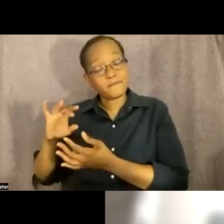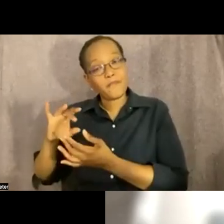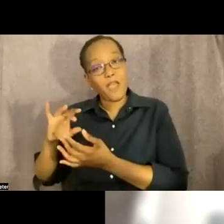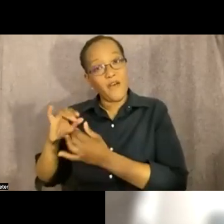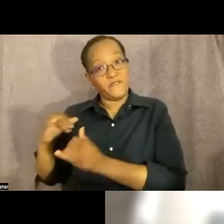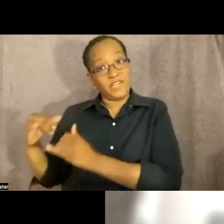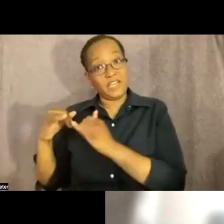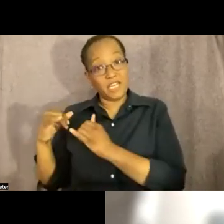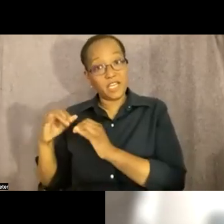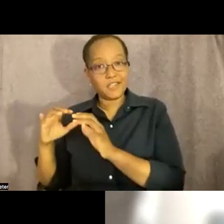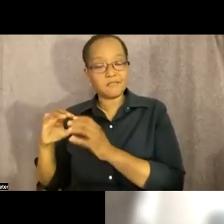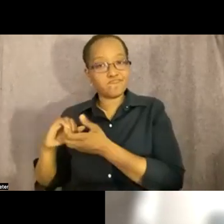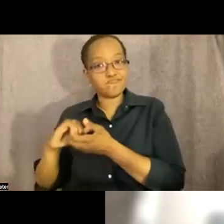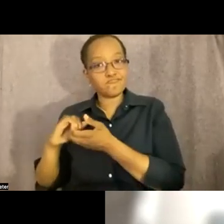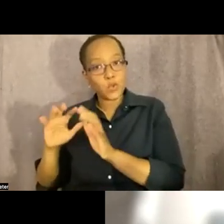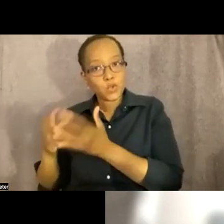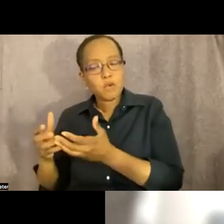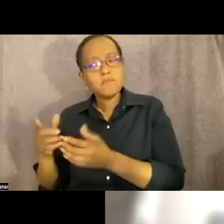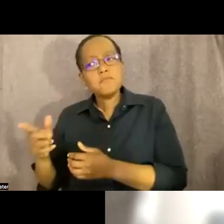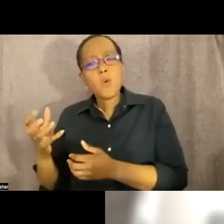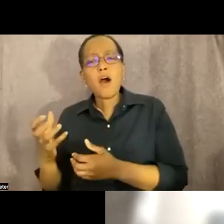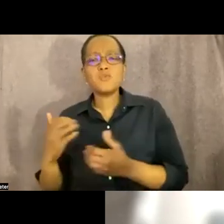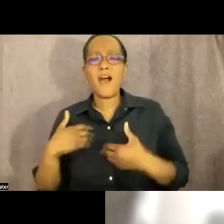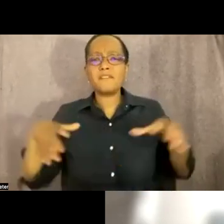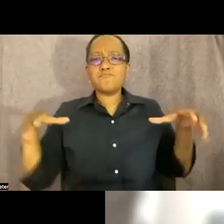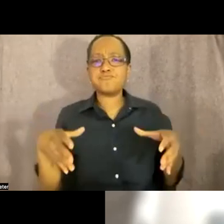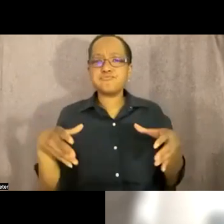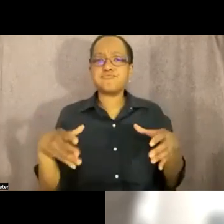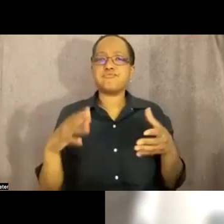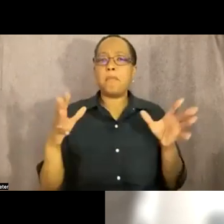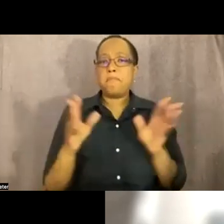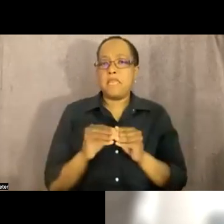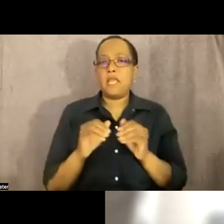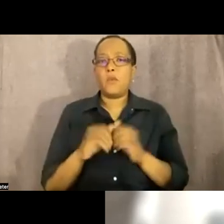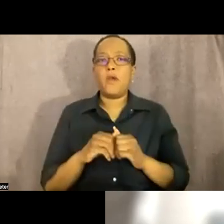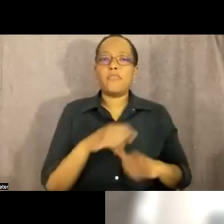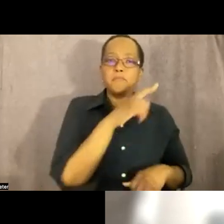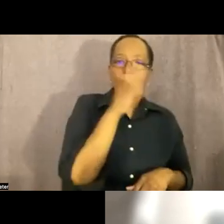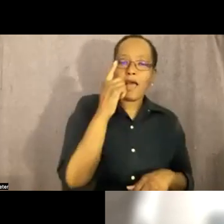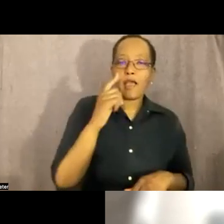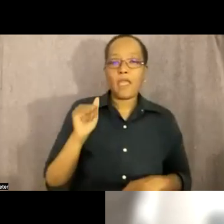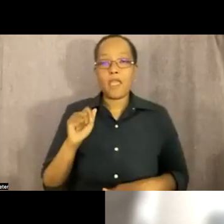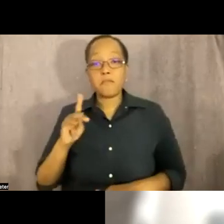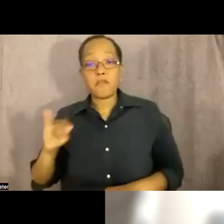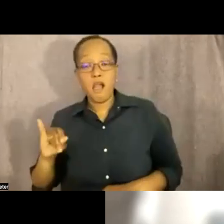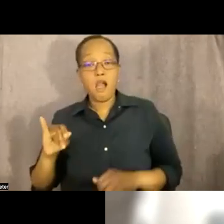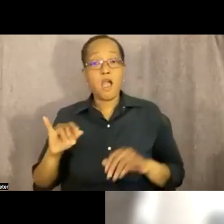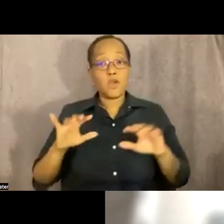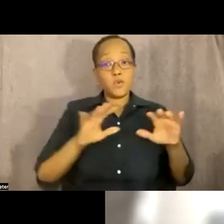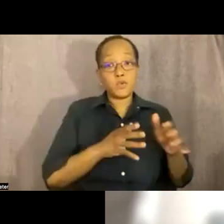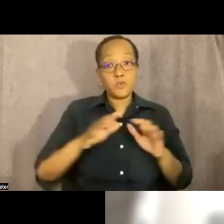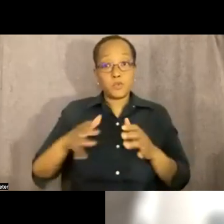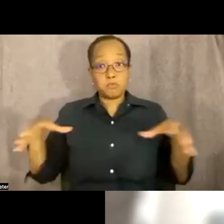a joint meeting between black and aapi affinity groups what should be emphasized in our discussion to promote solidarity